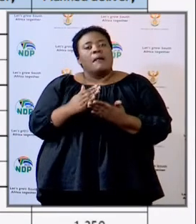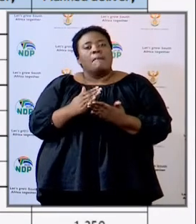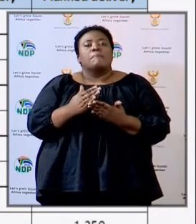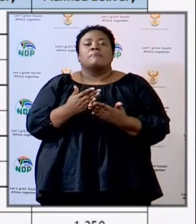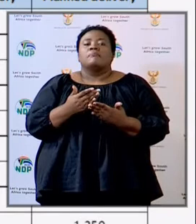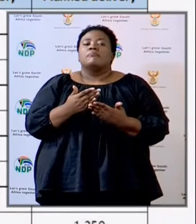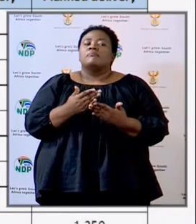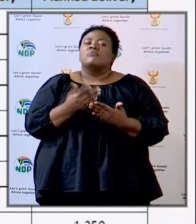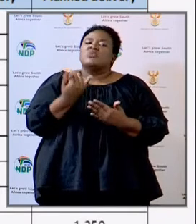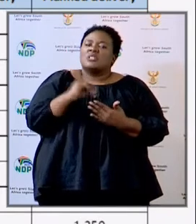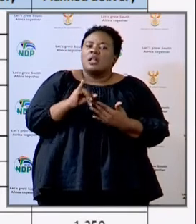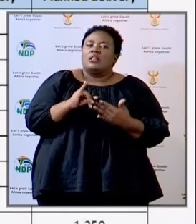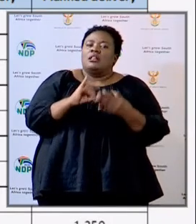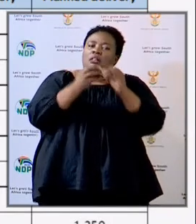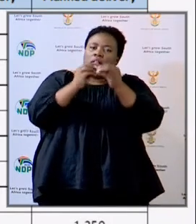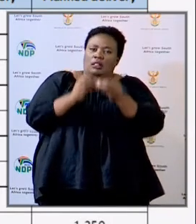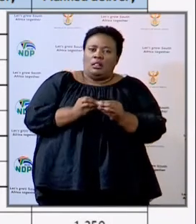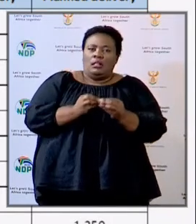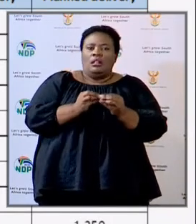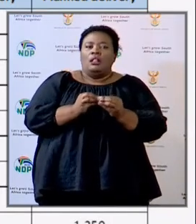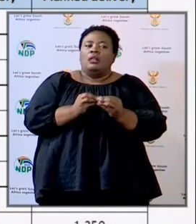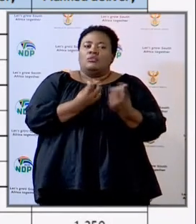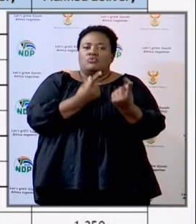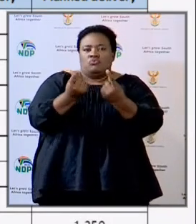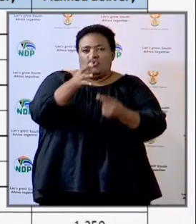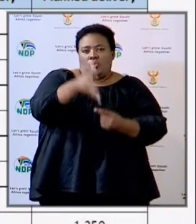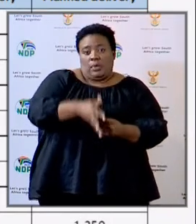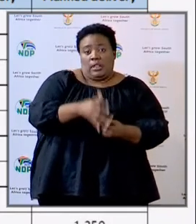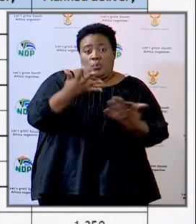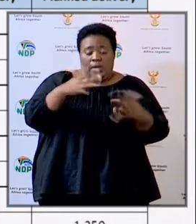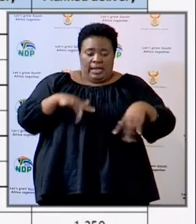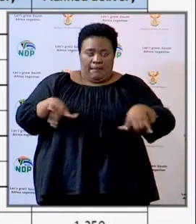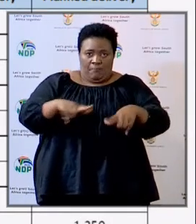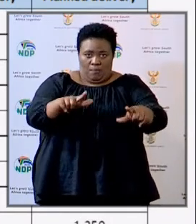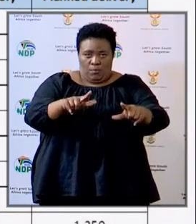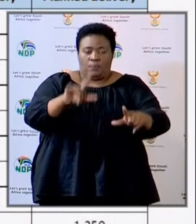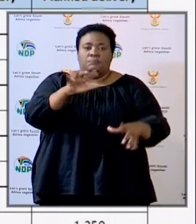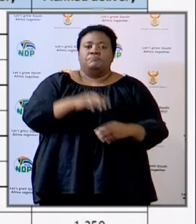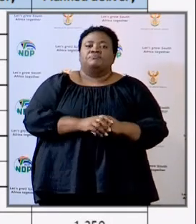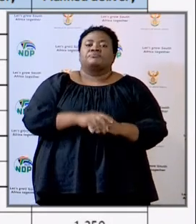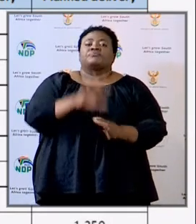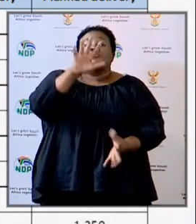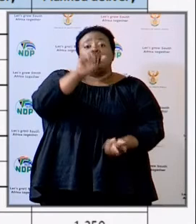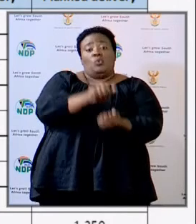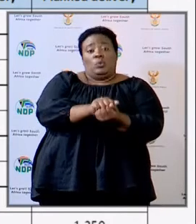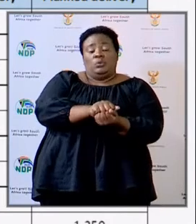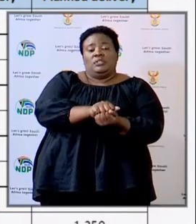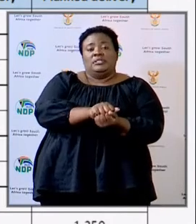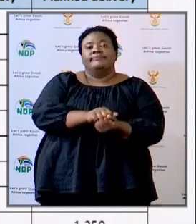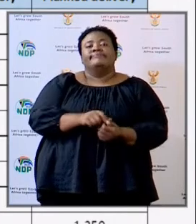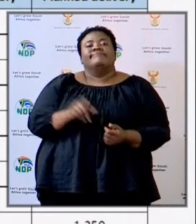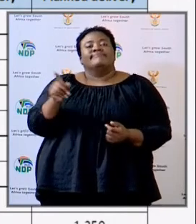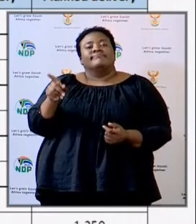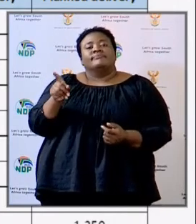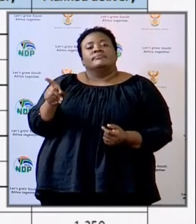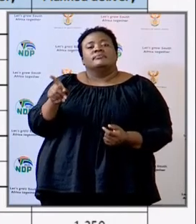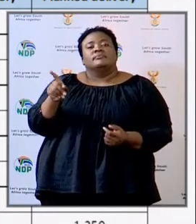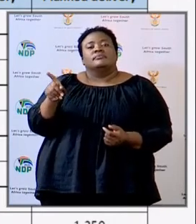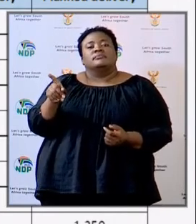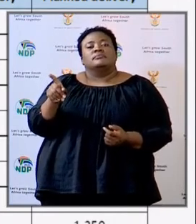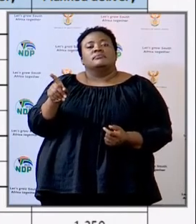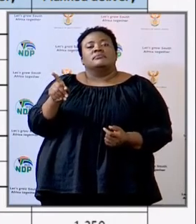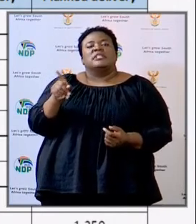to the schools in Limpopo. In conclusion, this is the breakdown